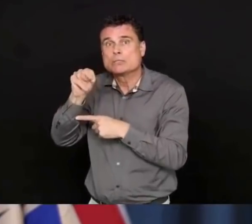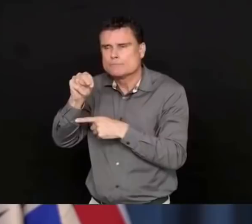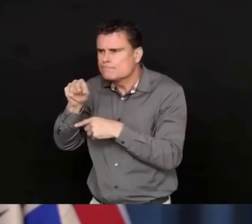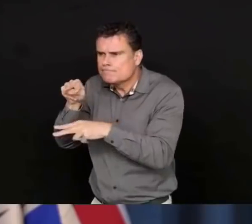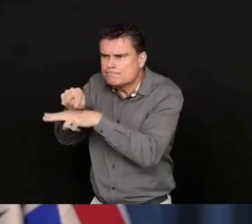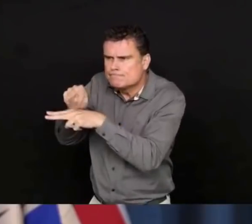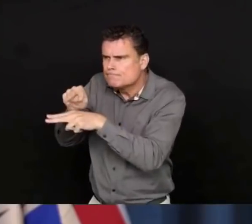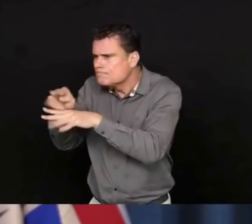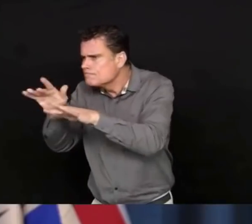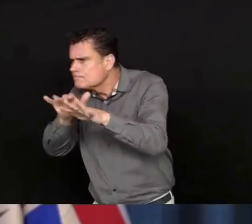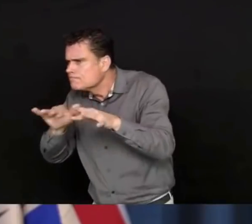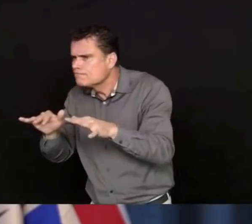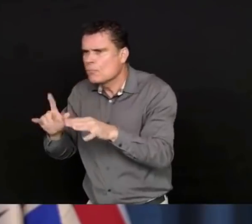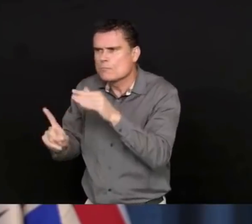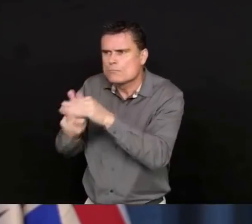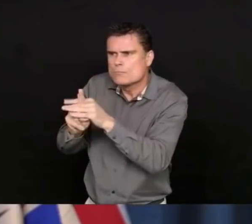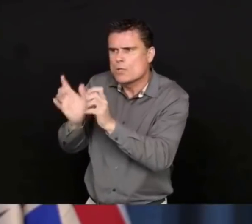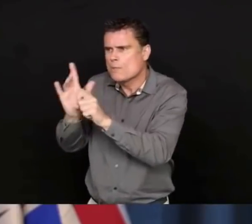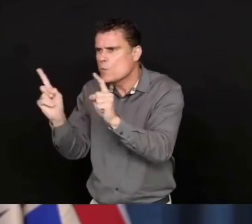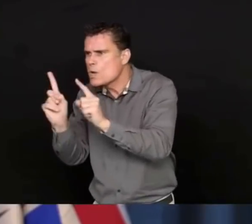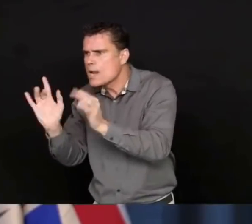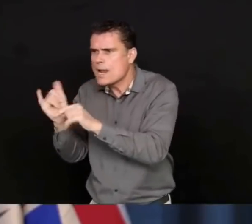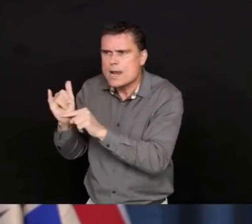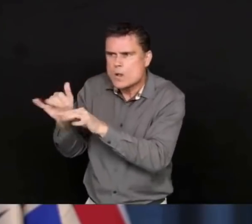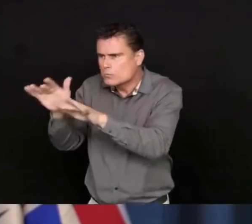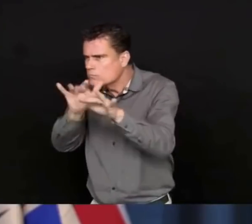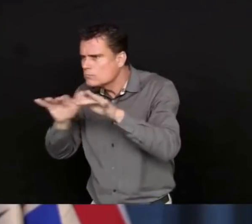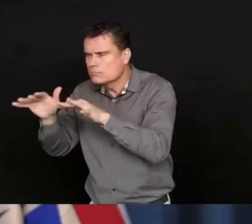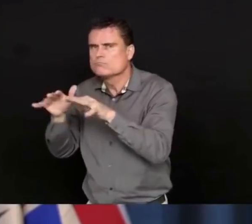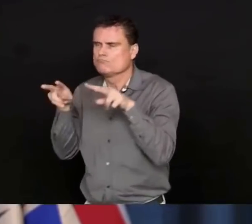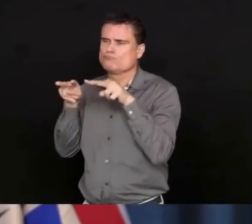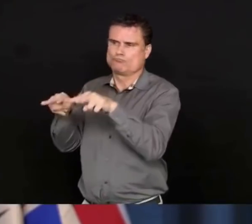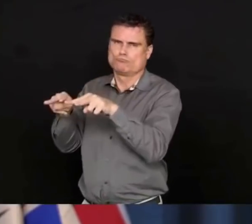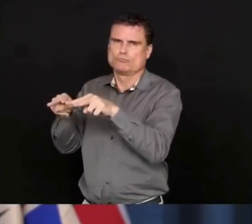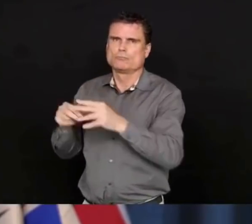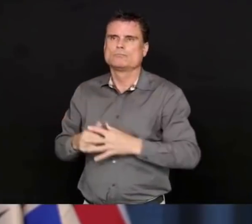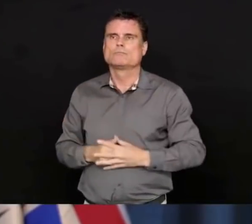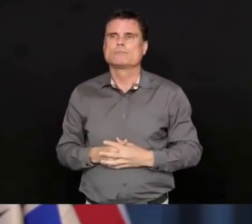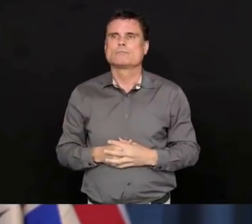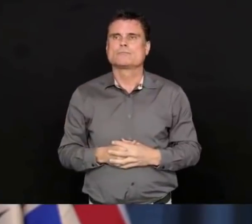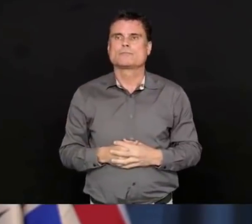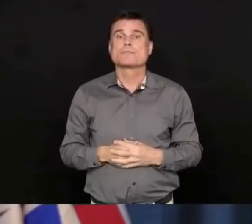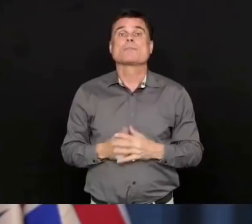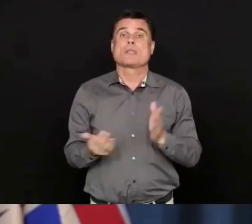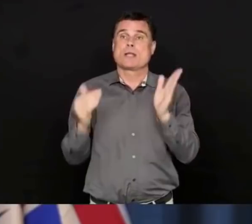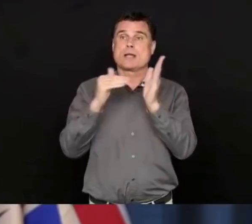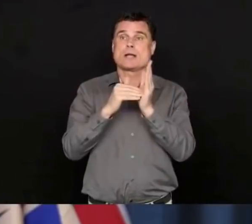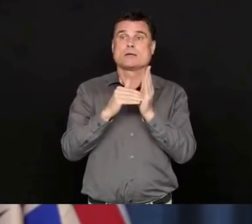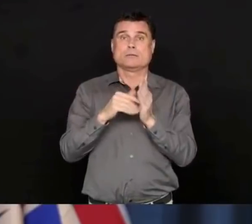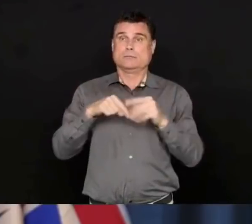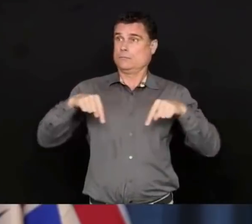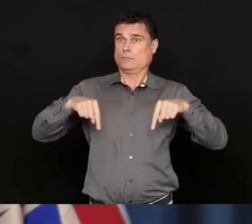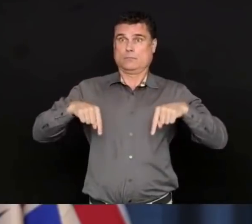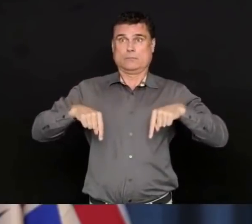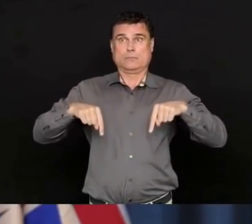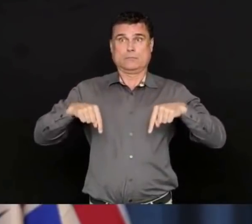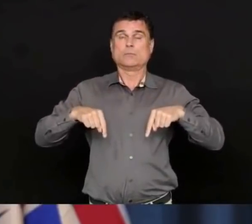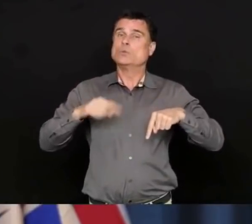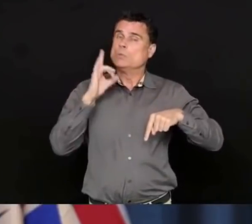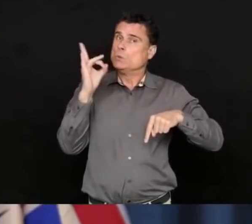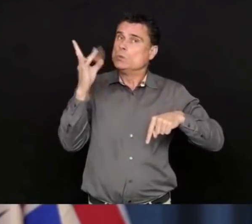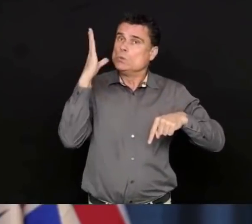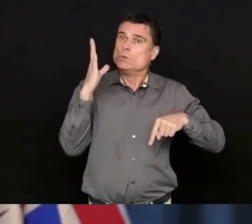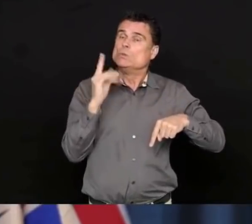This, as we've been saying, this is in the middle of our critical weeks here for COVID